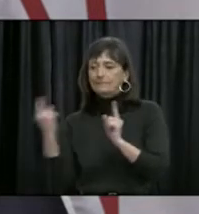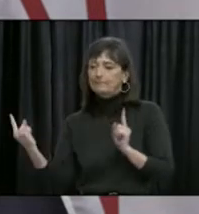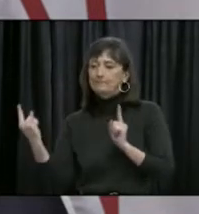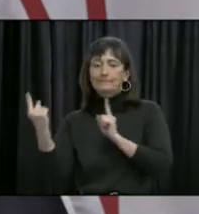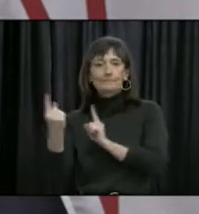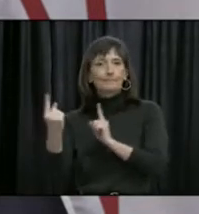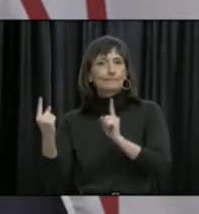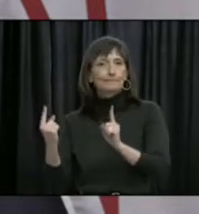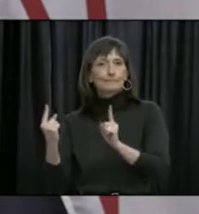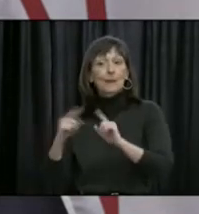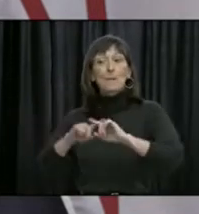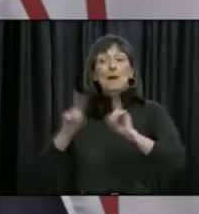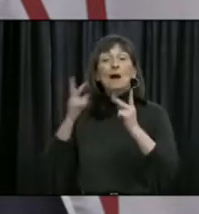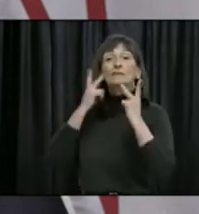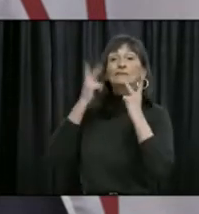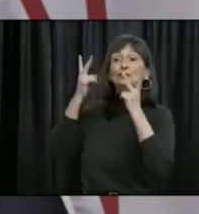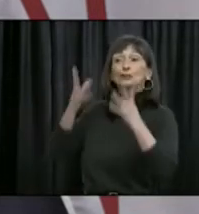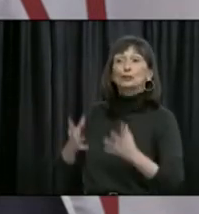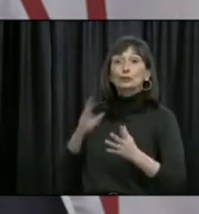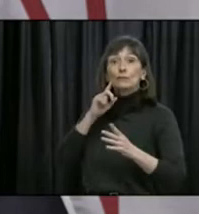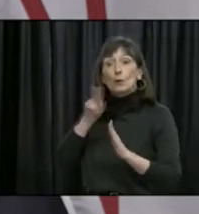remain prohibited.